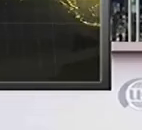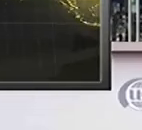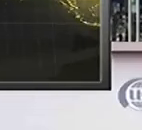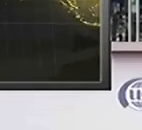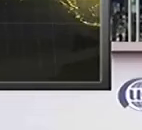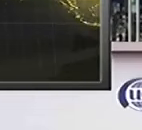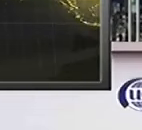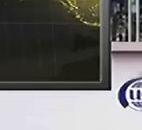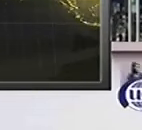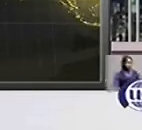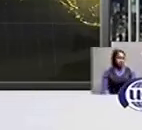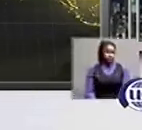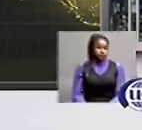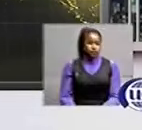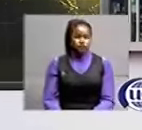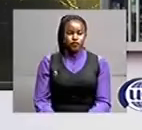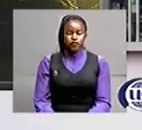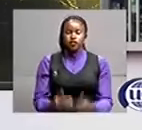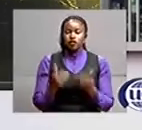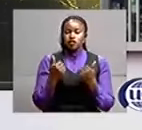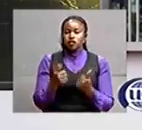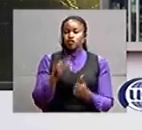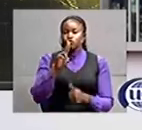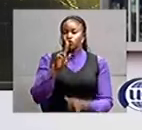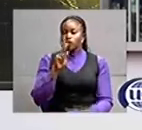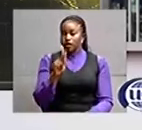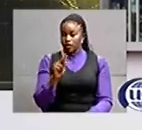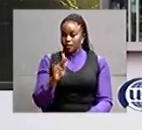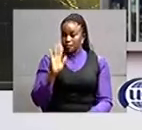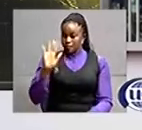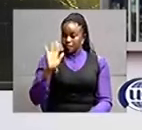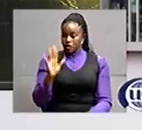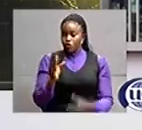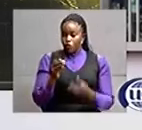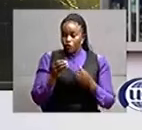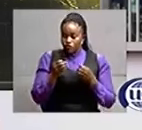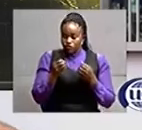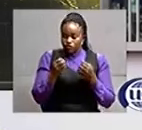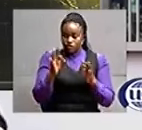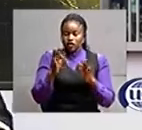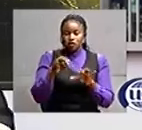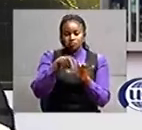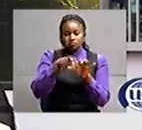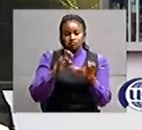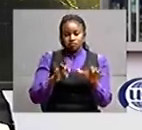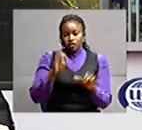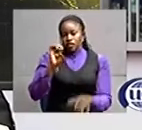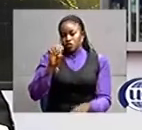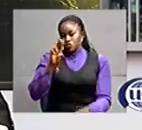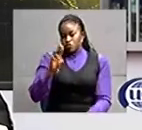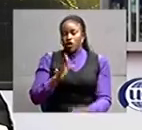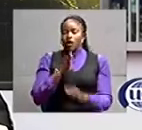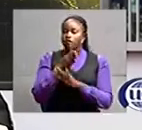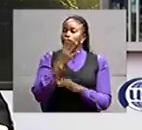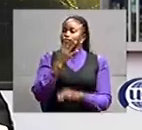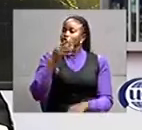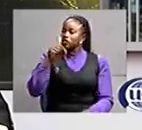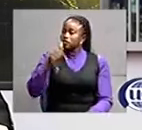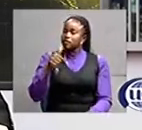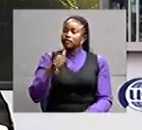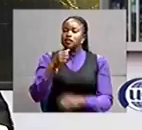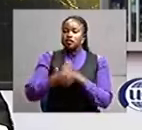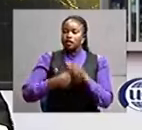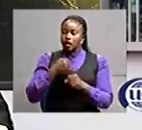elsewhere in the world we go to the uk where the uk has officially left the european union after 47 years of membership